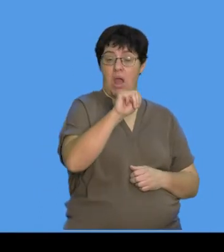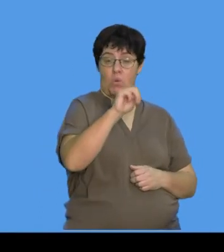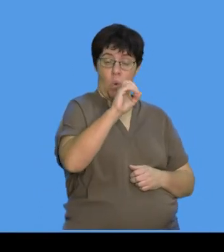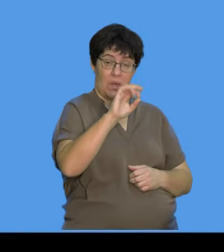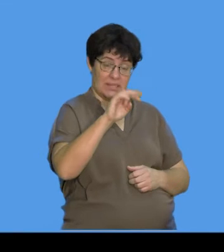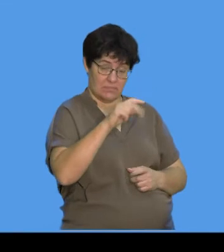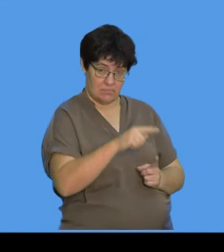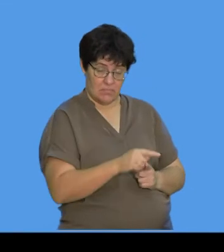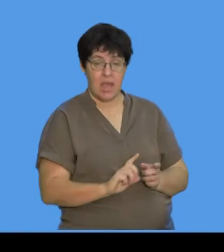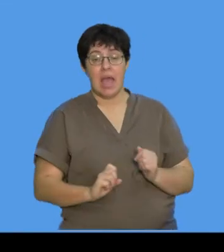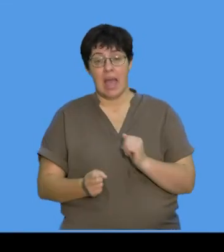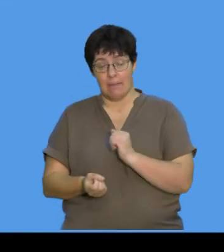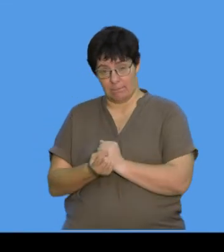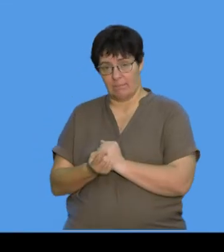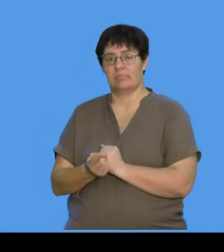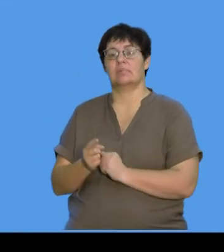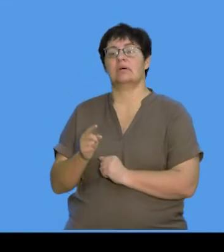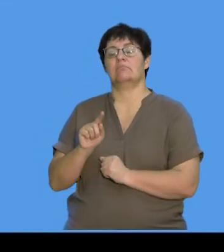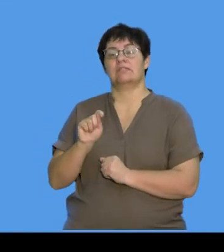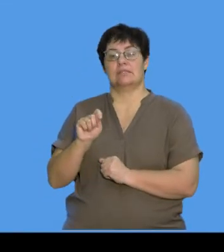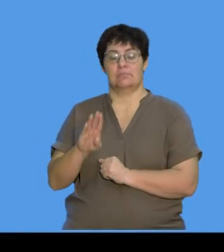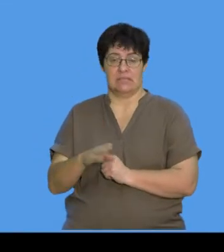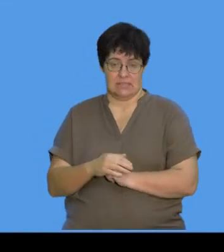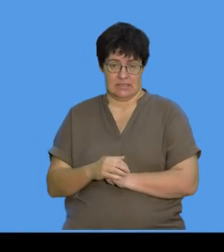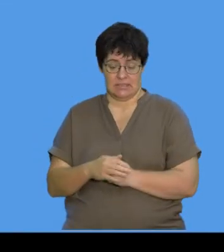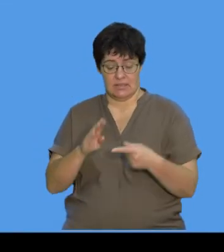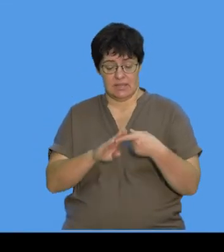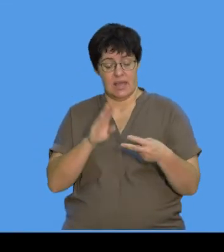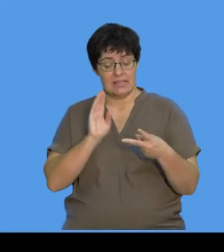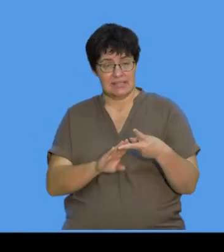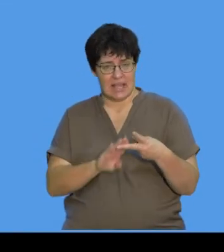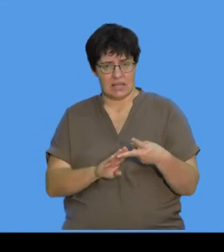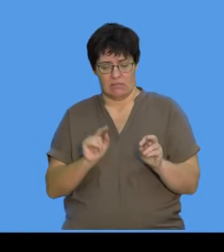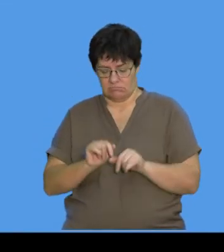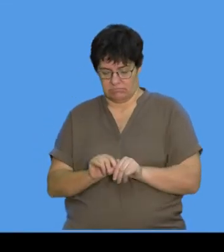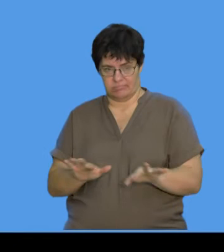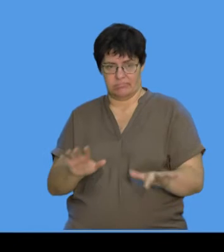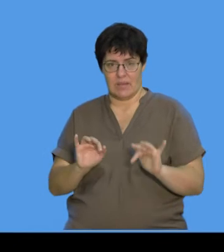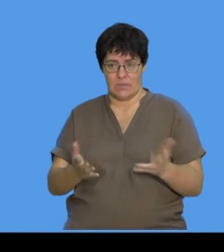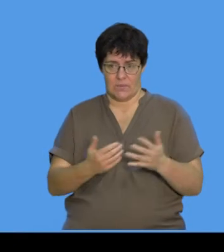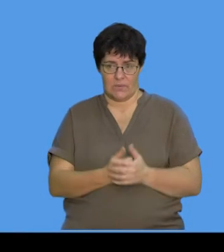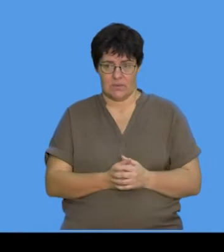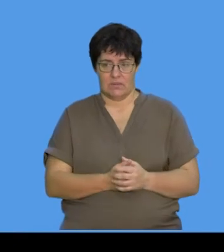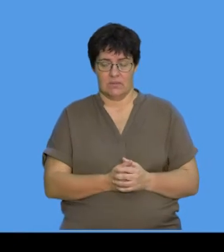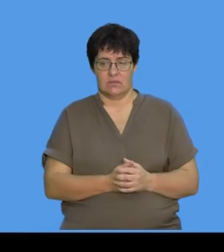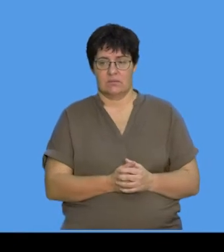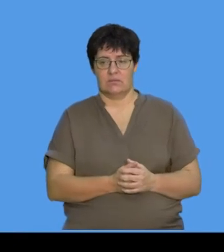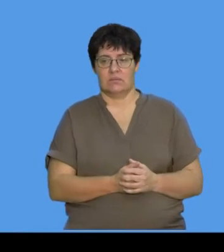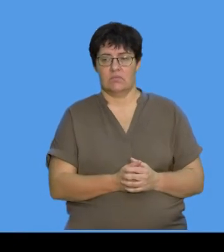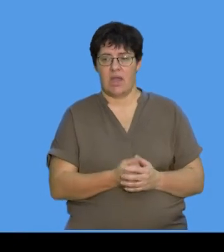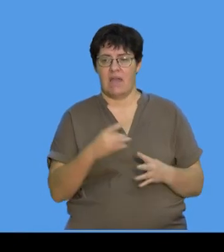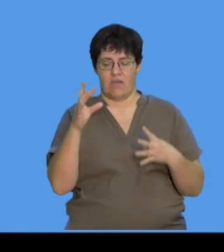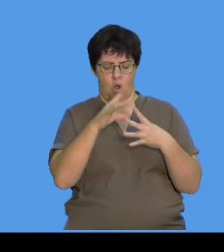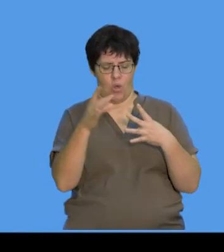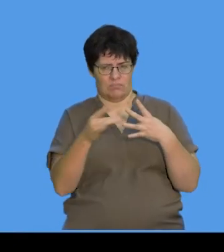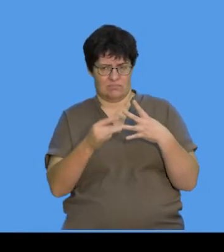right, causes tuberculosis, and the second part is, how does it spread? Right, so we've got various options